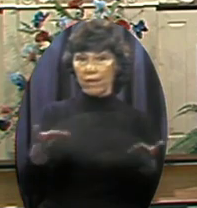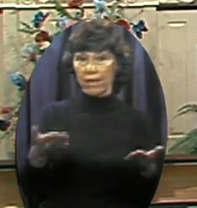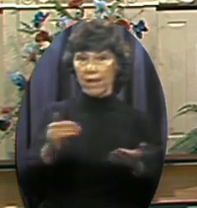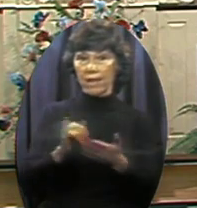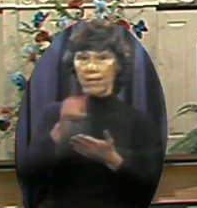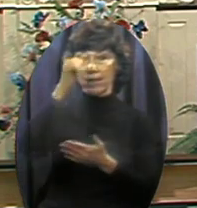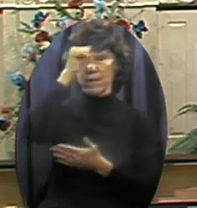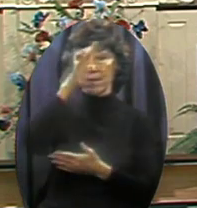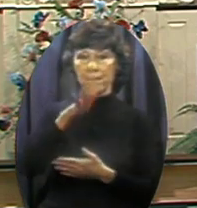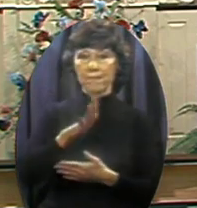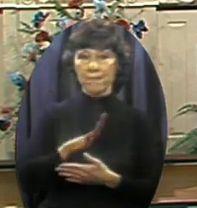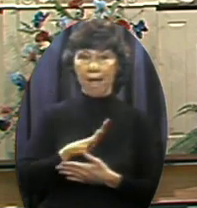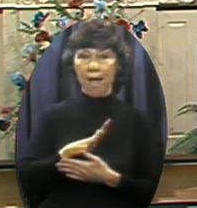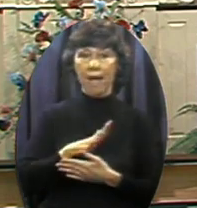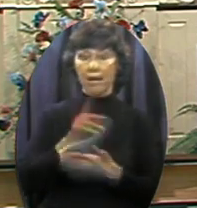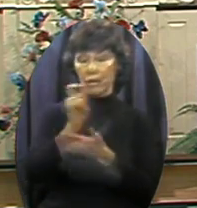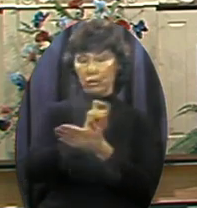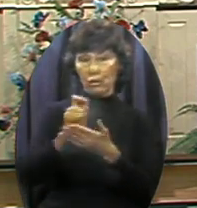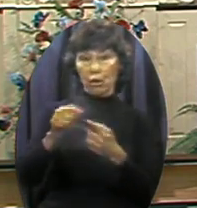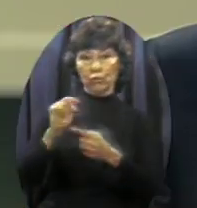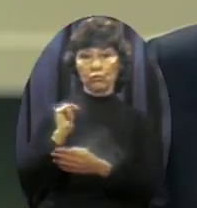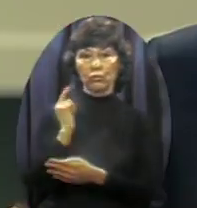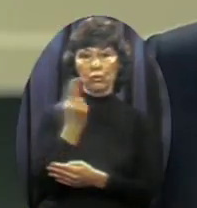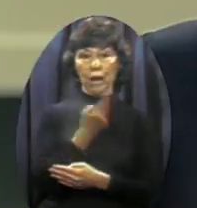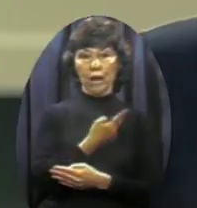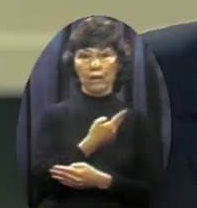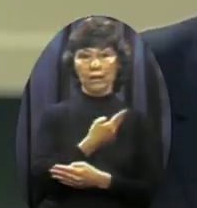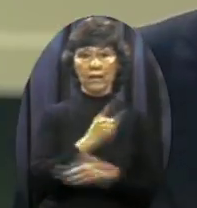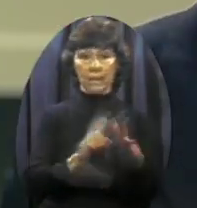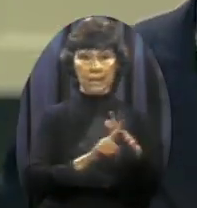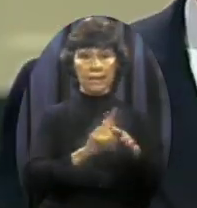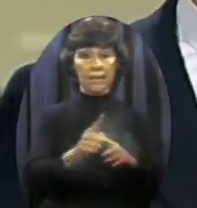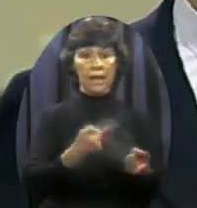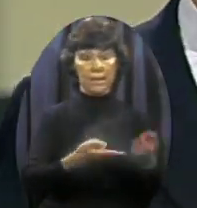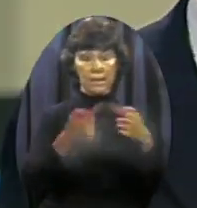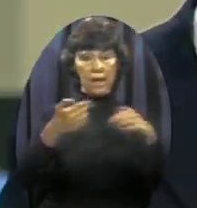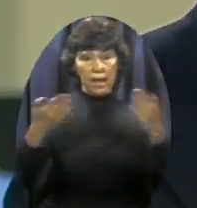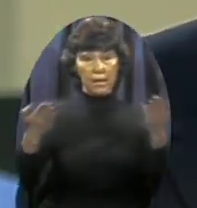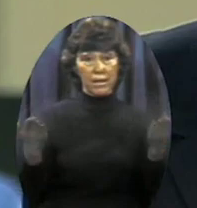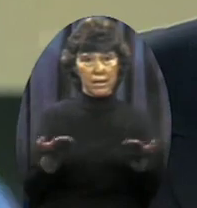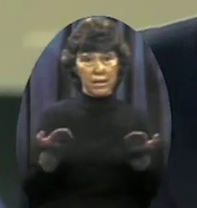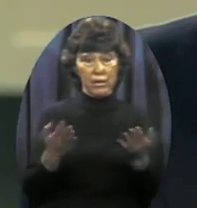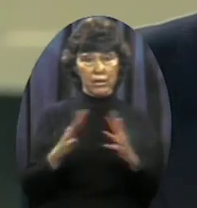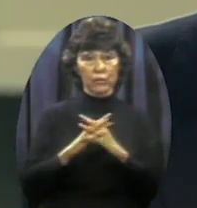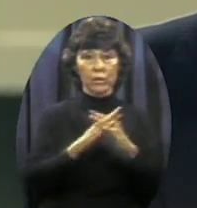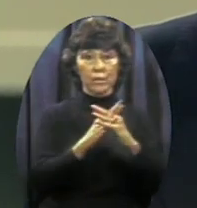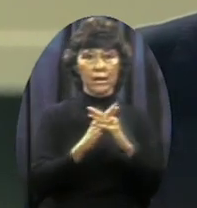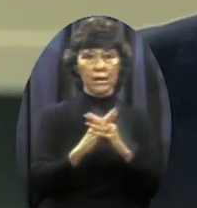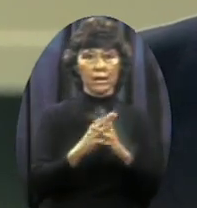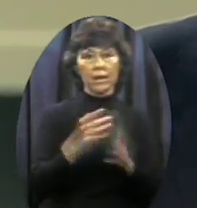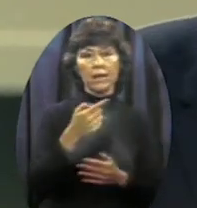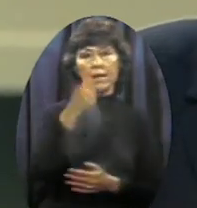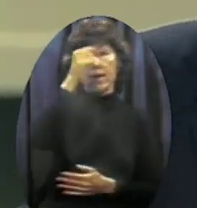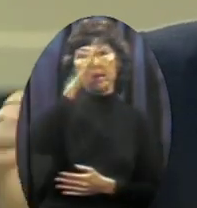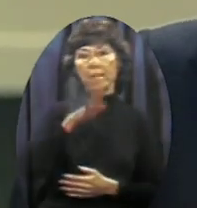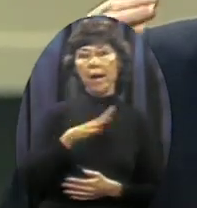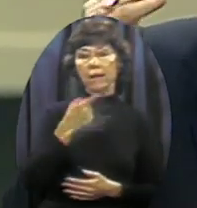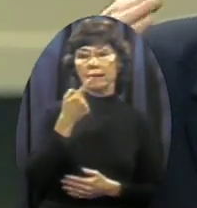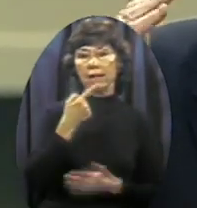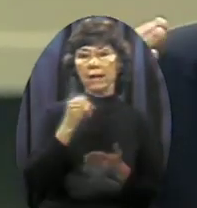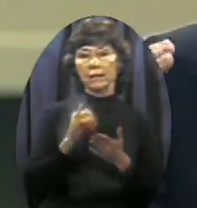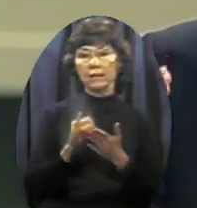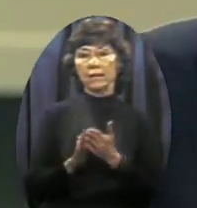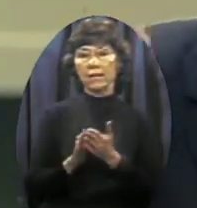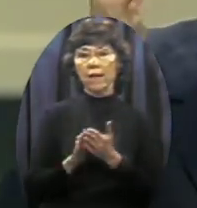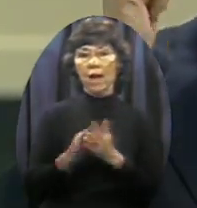He is a prophet to the west And he's telling us That the Soviets have one thing in mind That's world conquest According